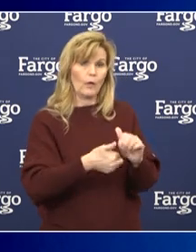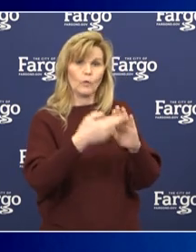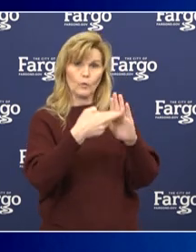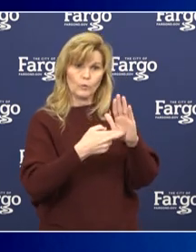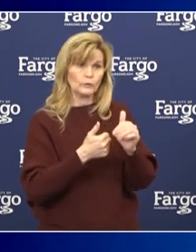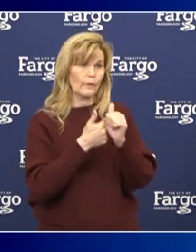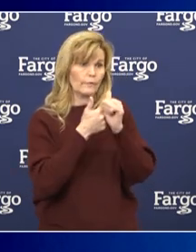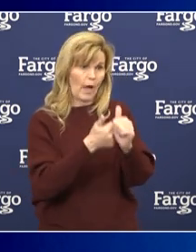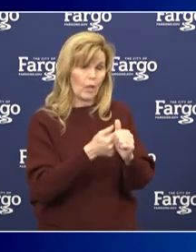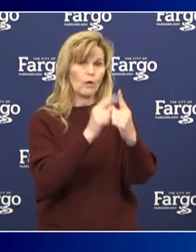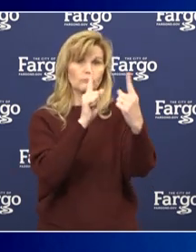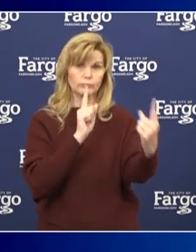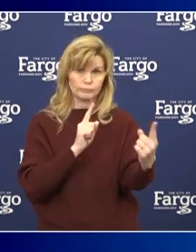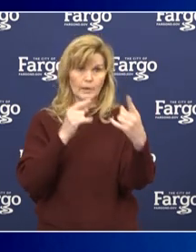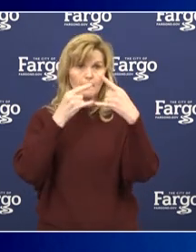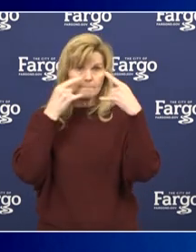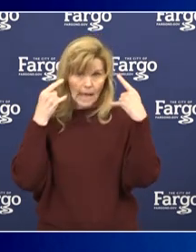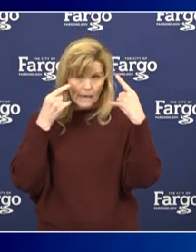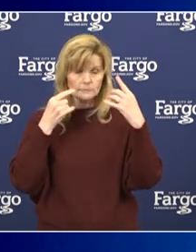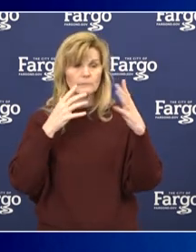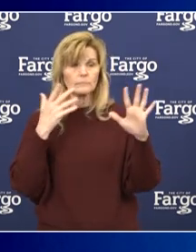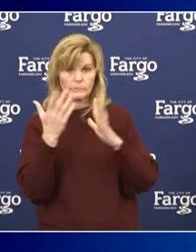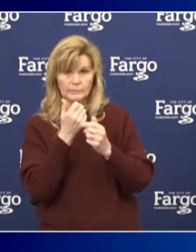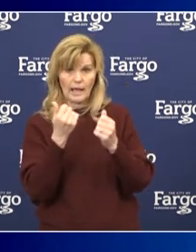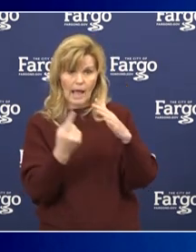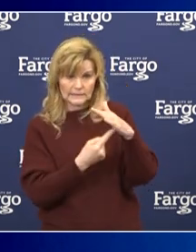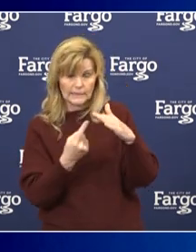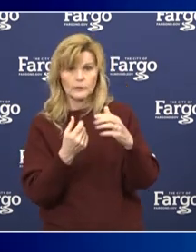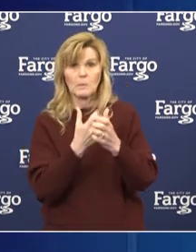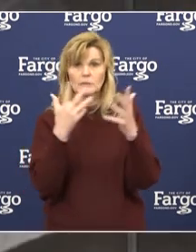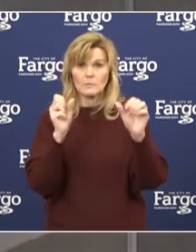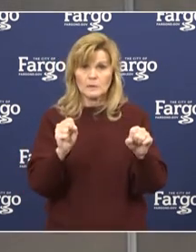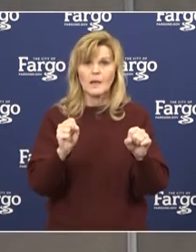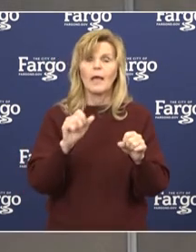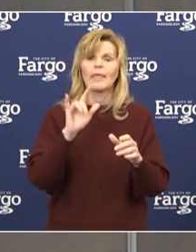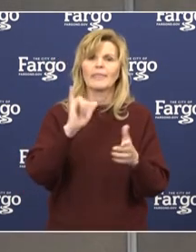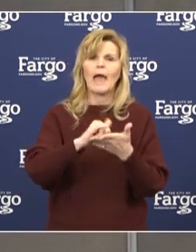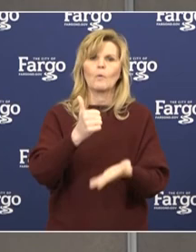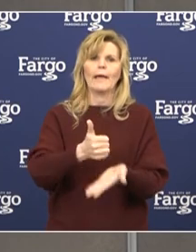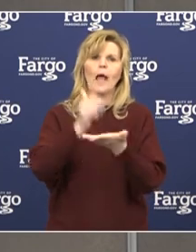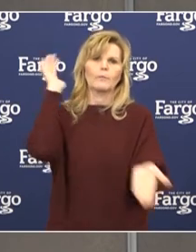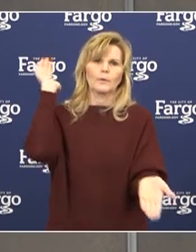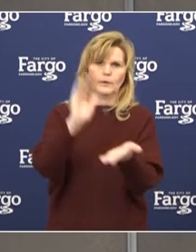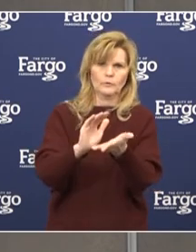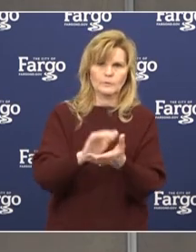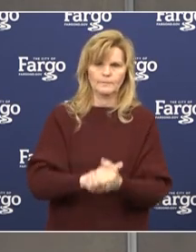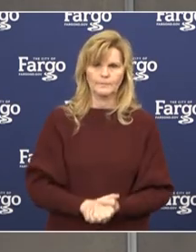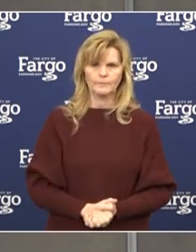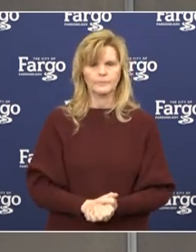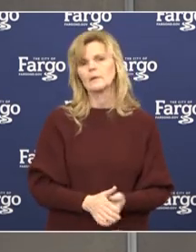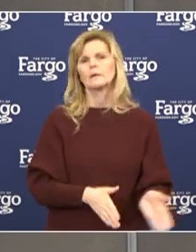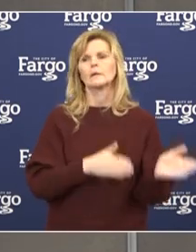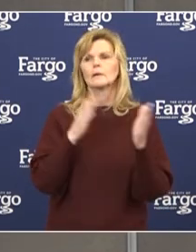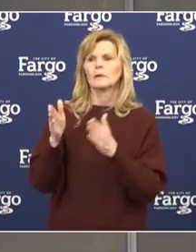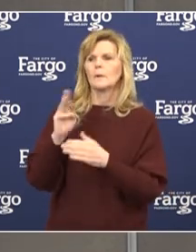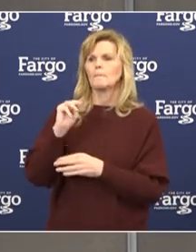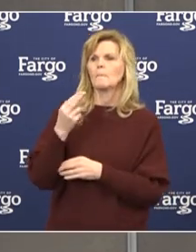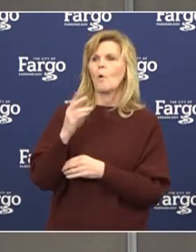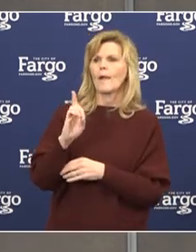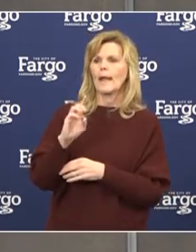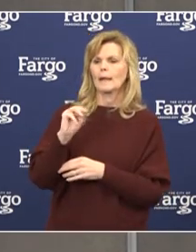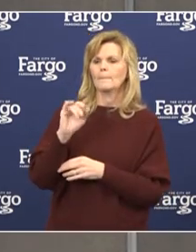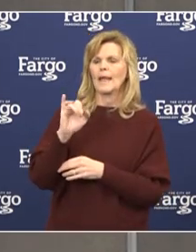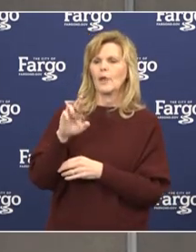much better place. Thank you. Thank you, Mayor Dardis. Our next speaker is Morehead Mayor Jonathan Judd.